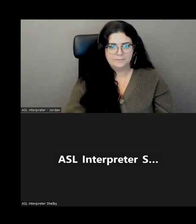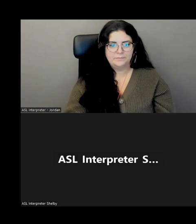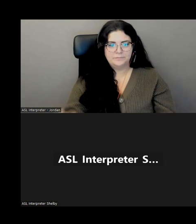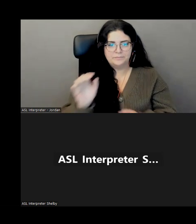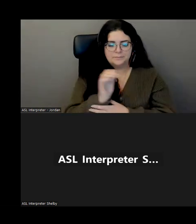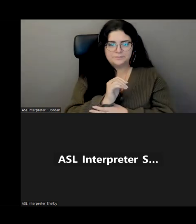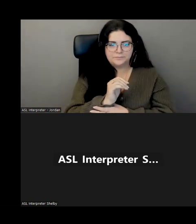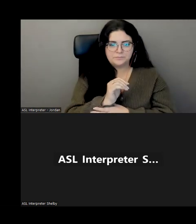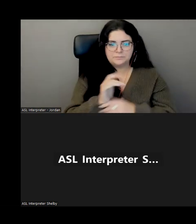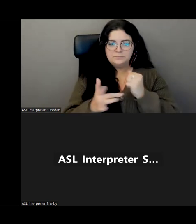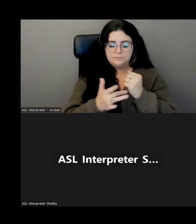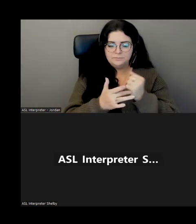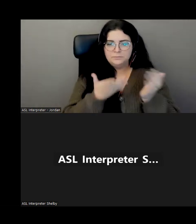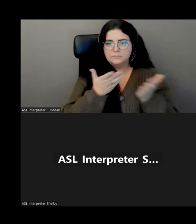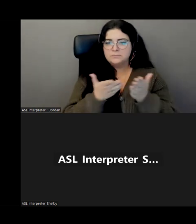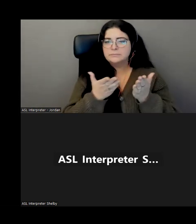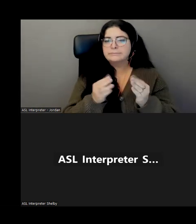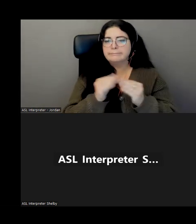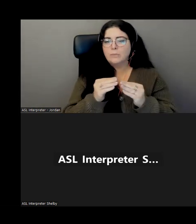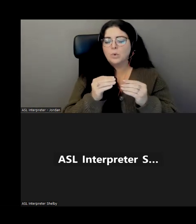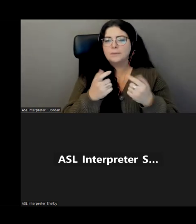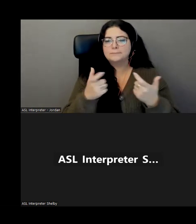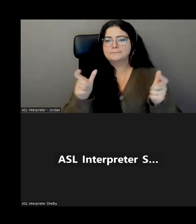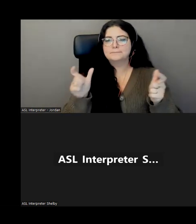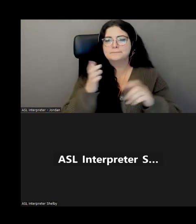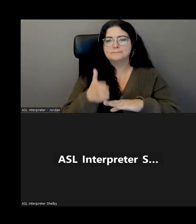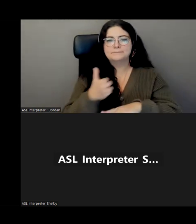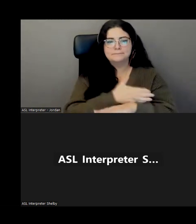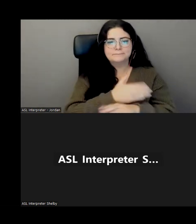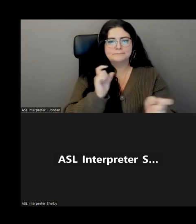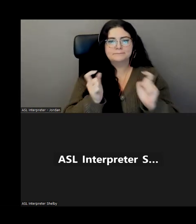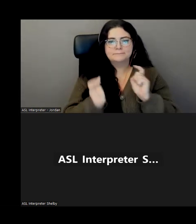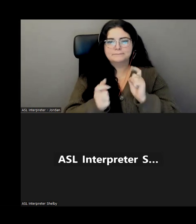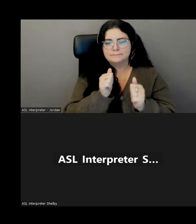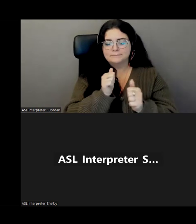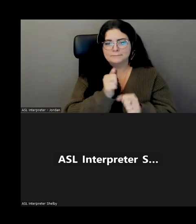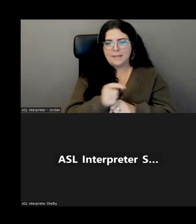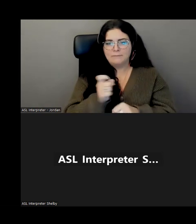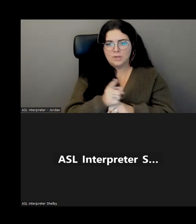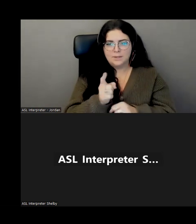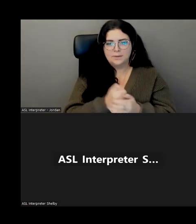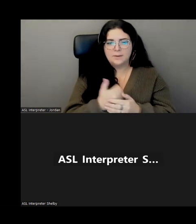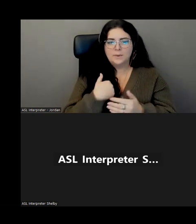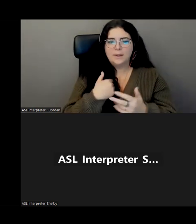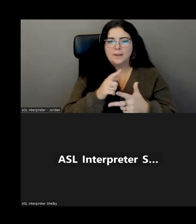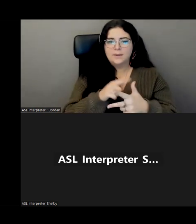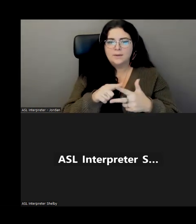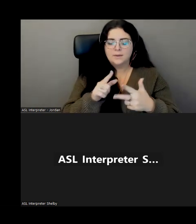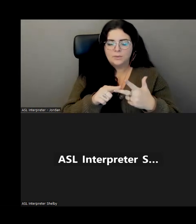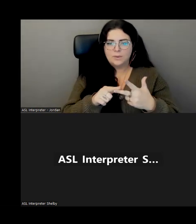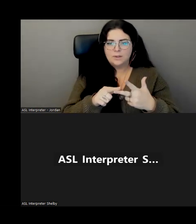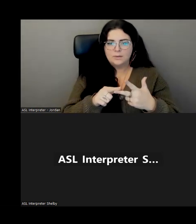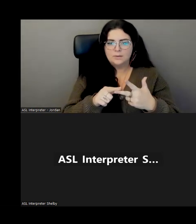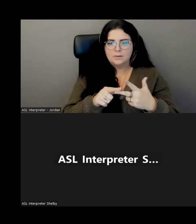year as the need for technology expands each year. So we actually have three different areas